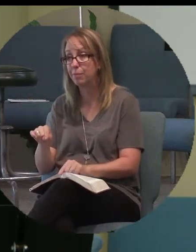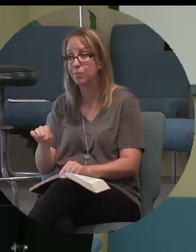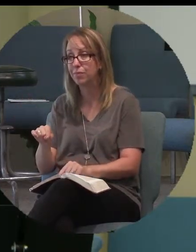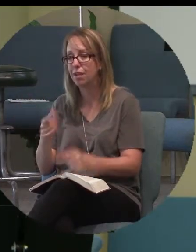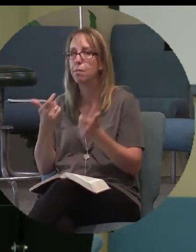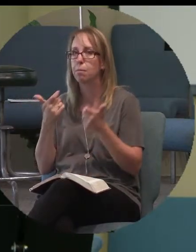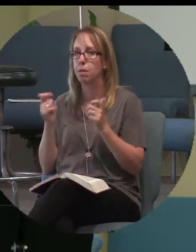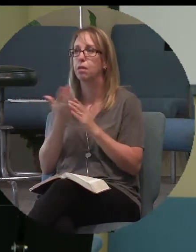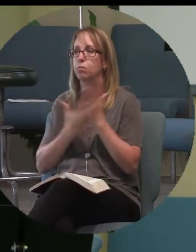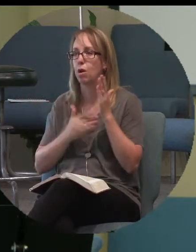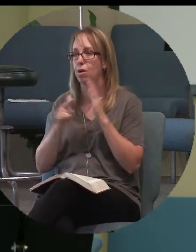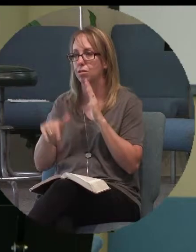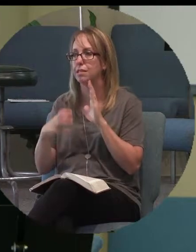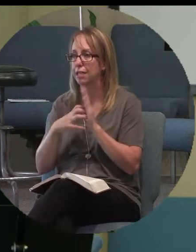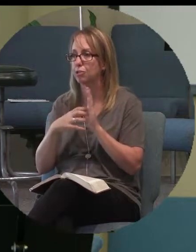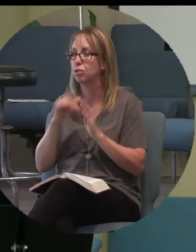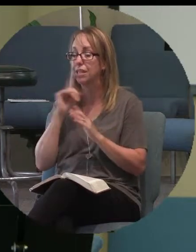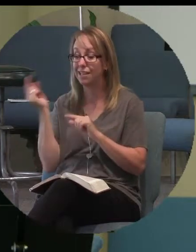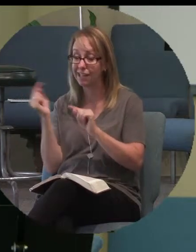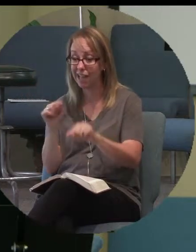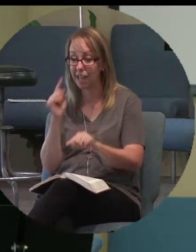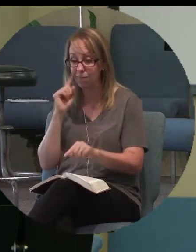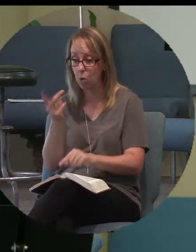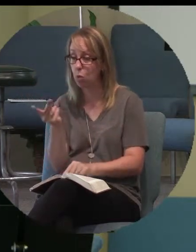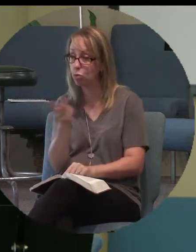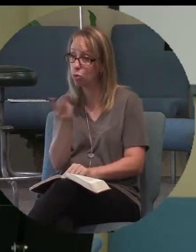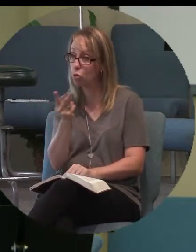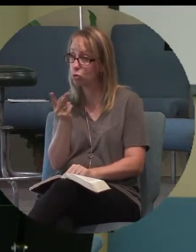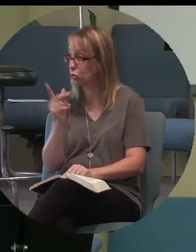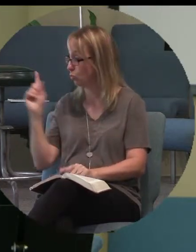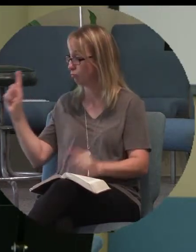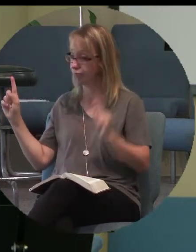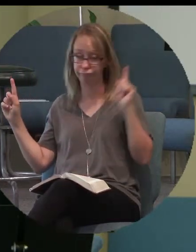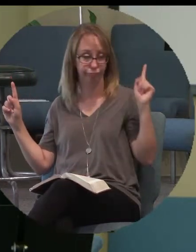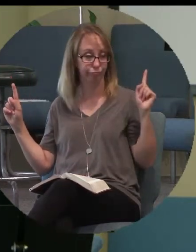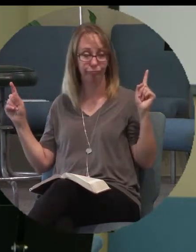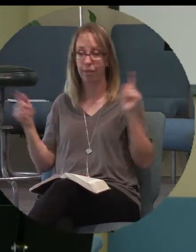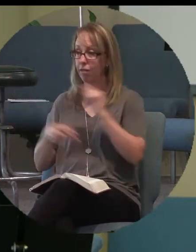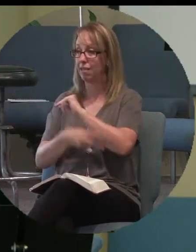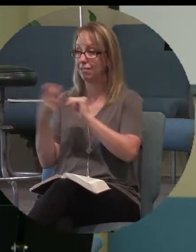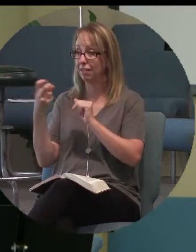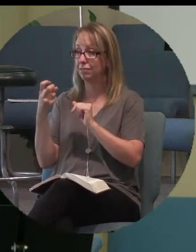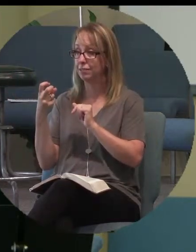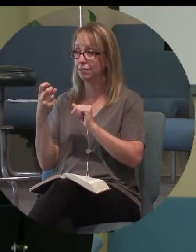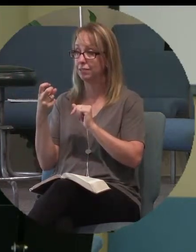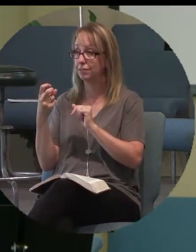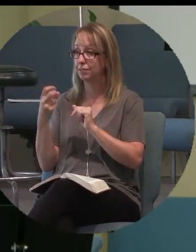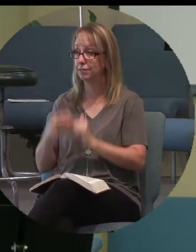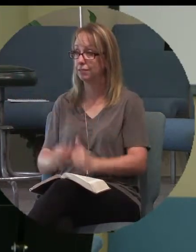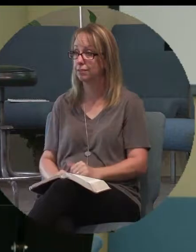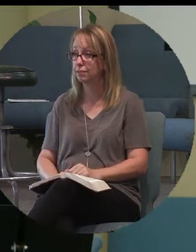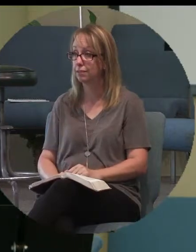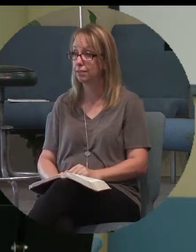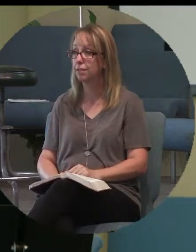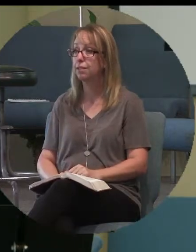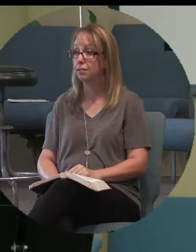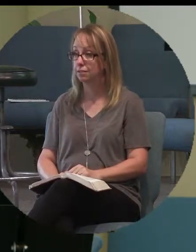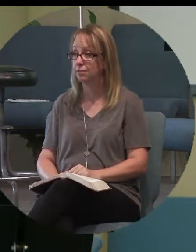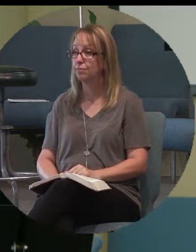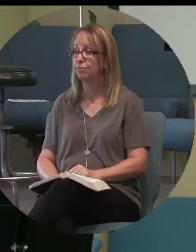part of this section, is he came for those two that were hanging on the side of him. One on his left and one on his right.